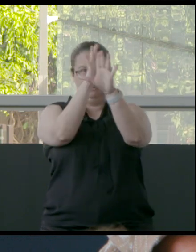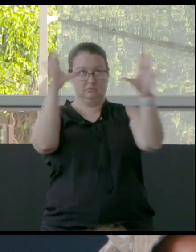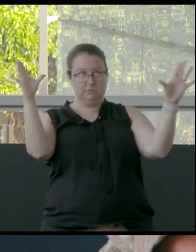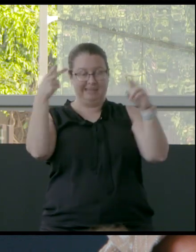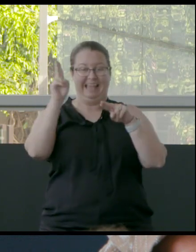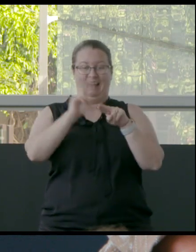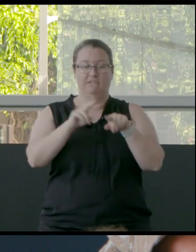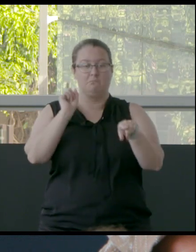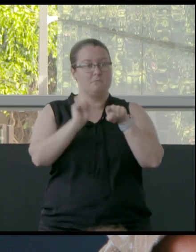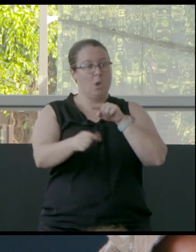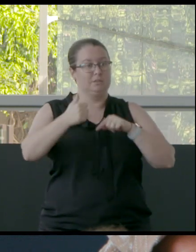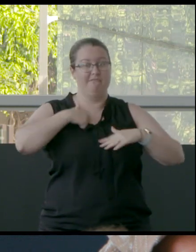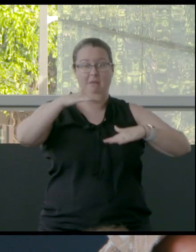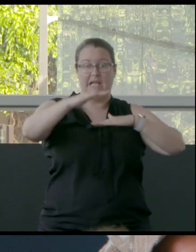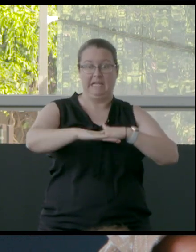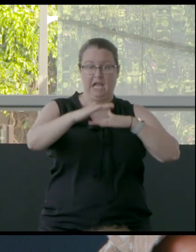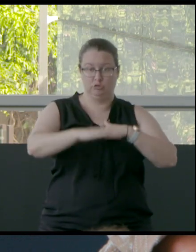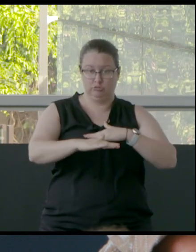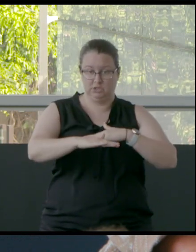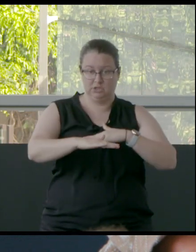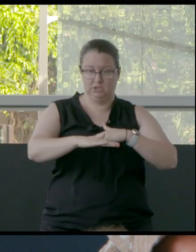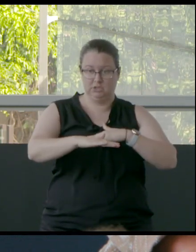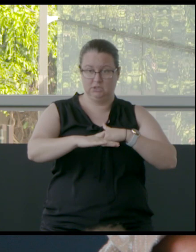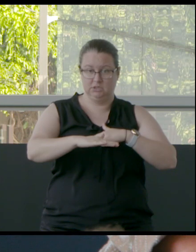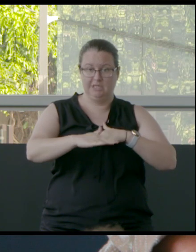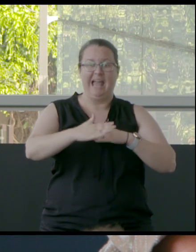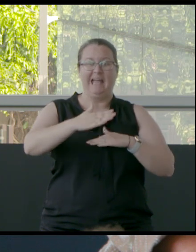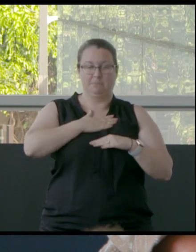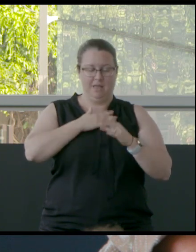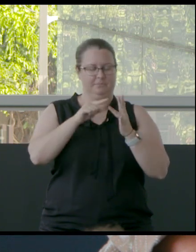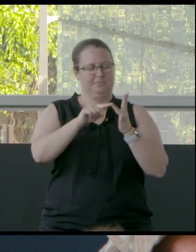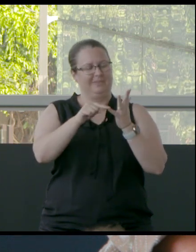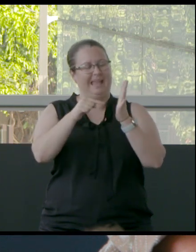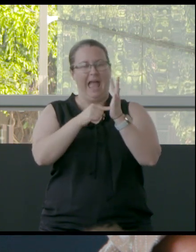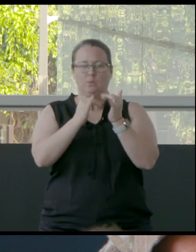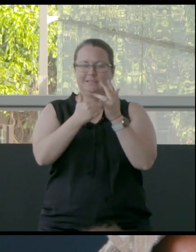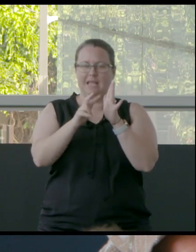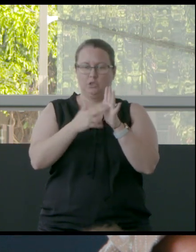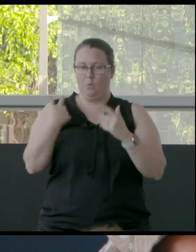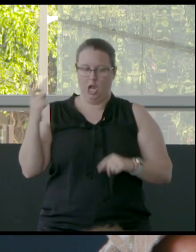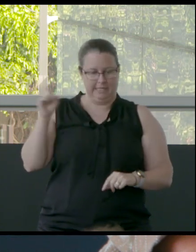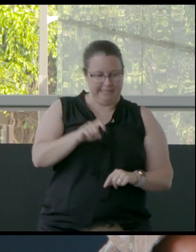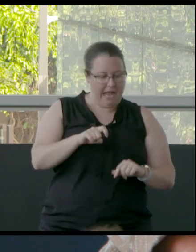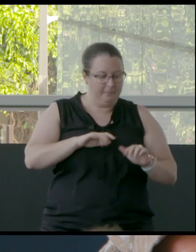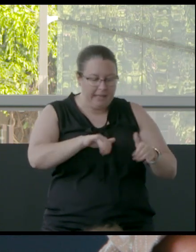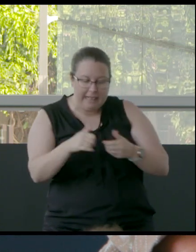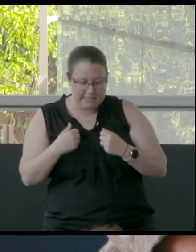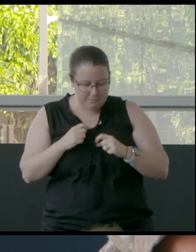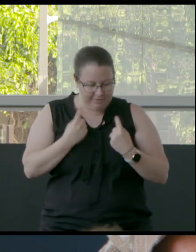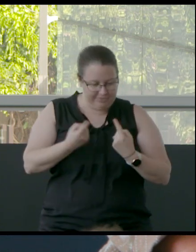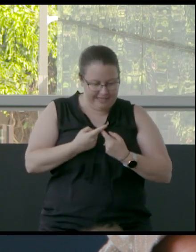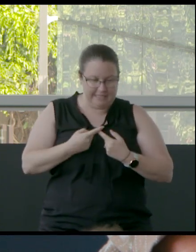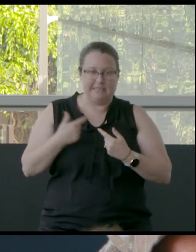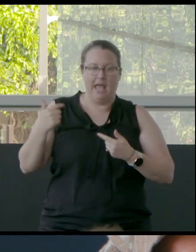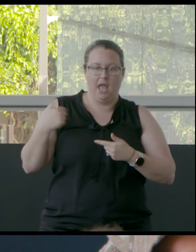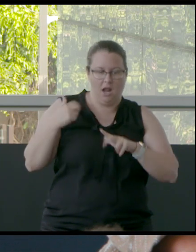have the majority of my country as my outstation, where I collect my material and I harvest what I need,